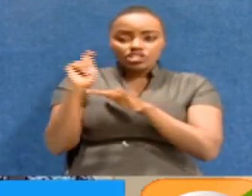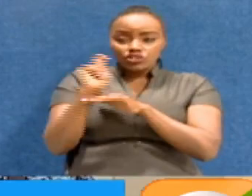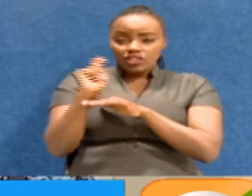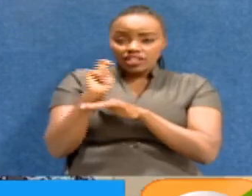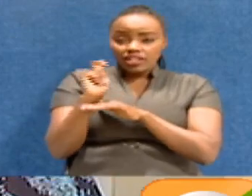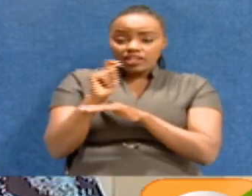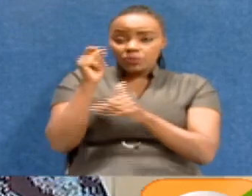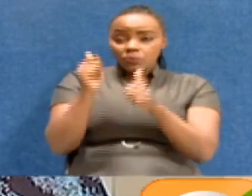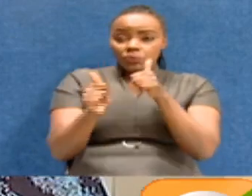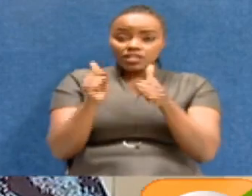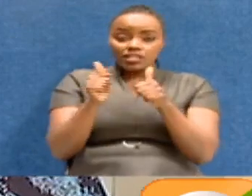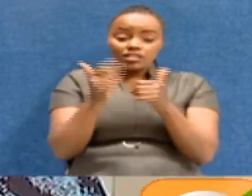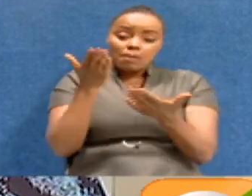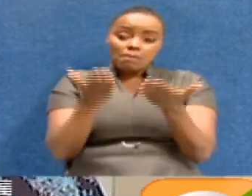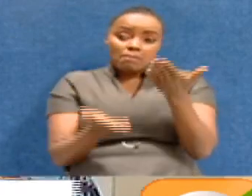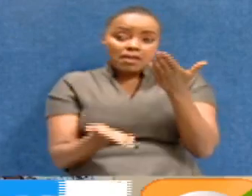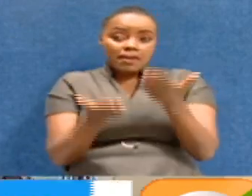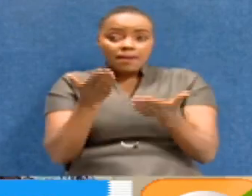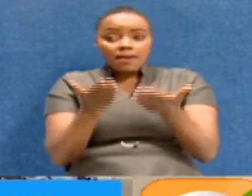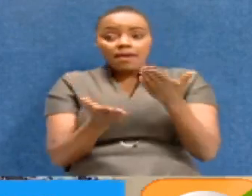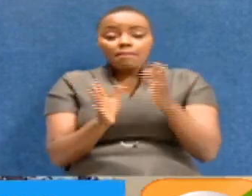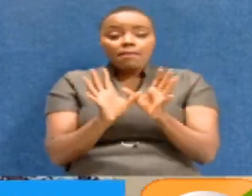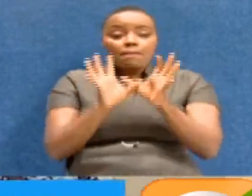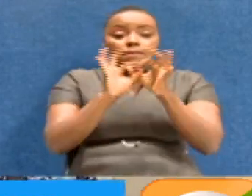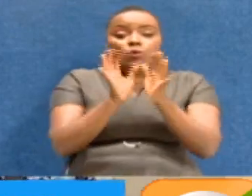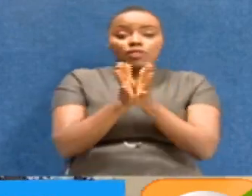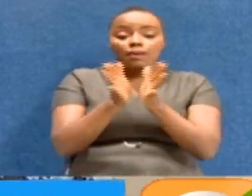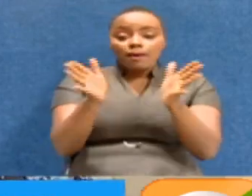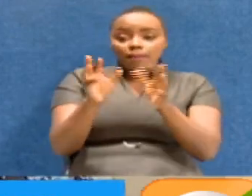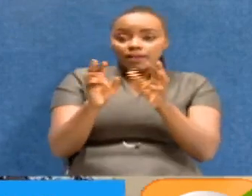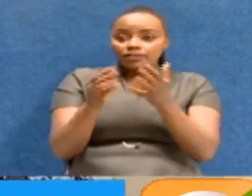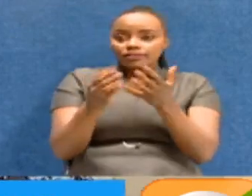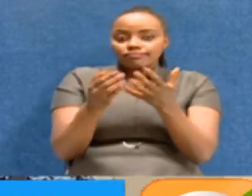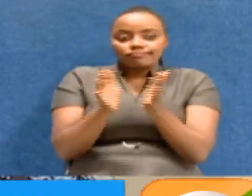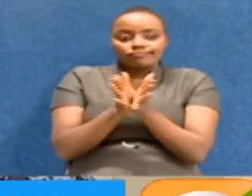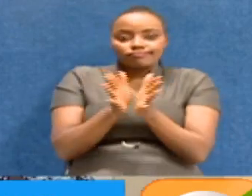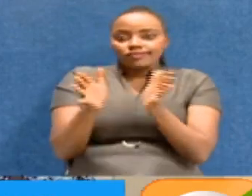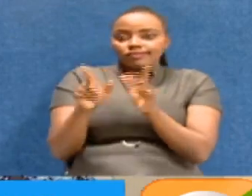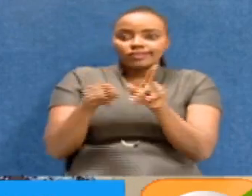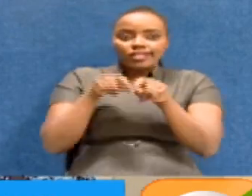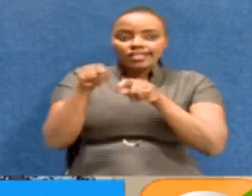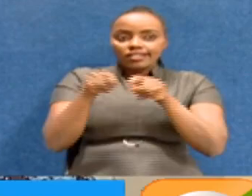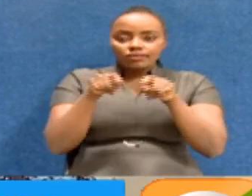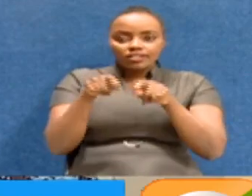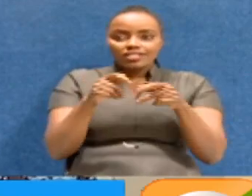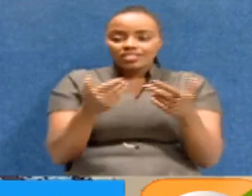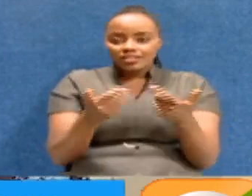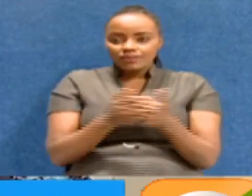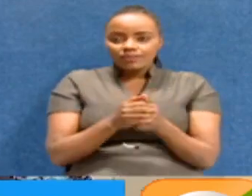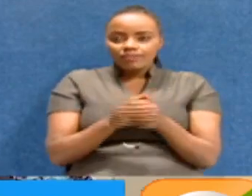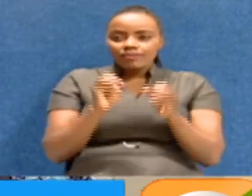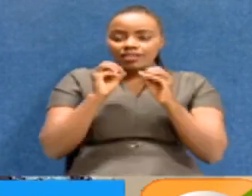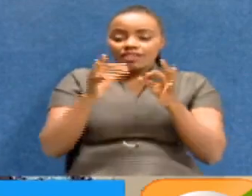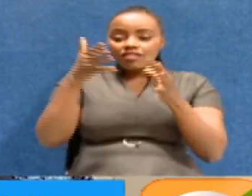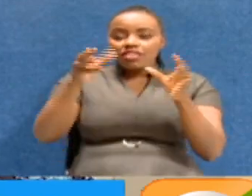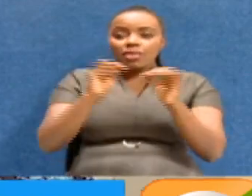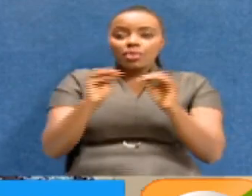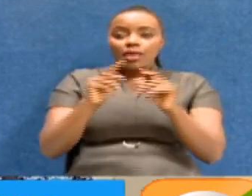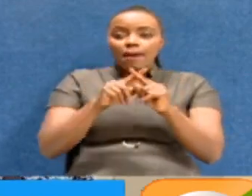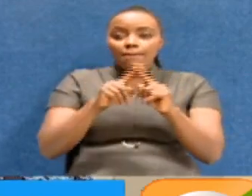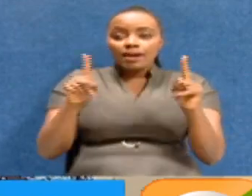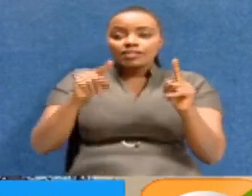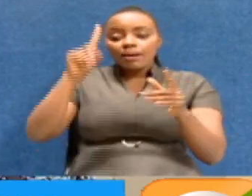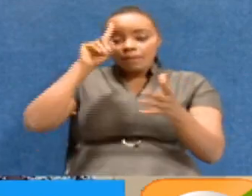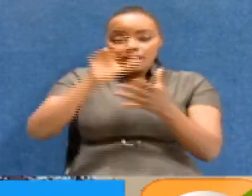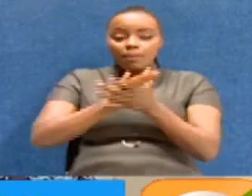that may be in line to the public administration and management if it's not there. But I